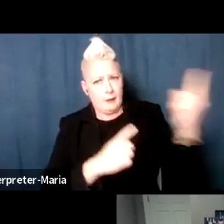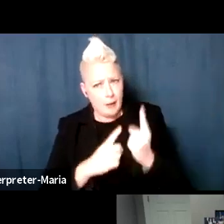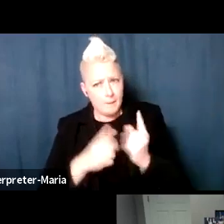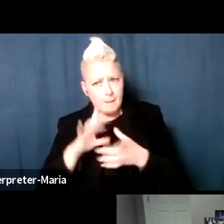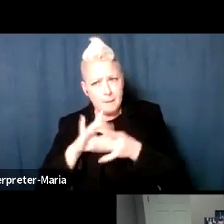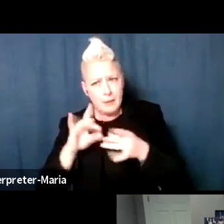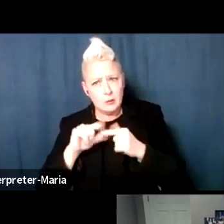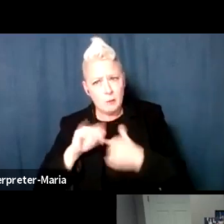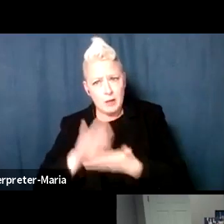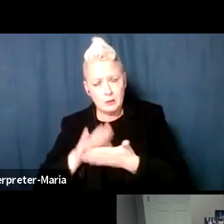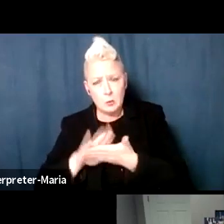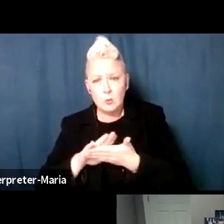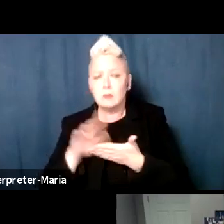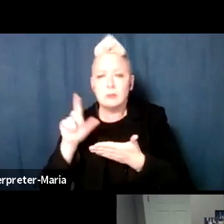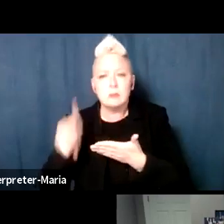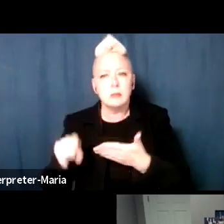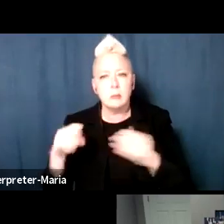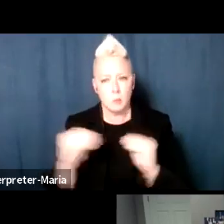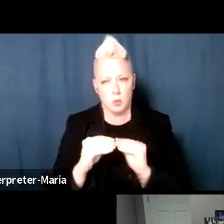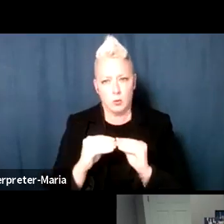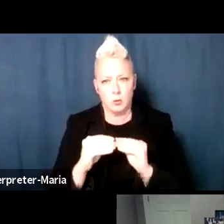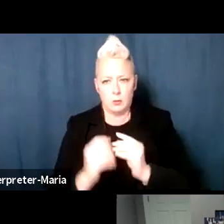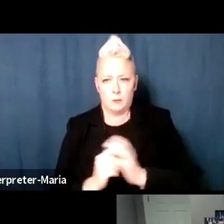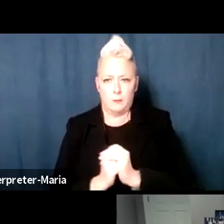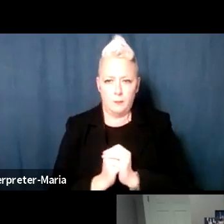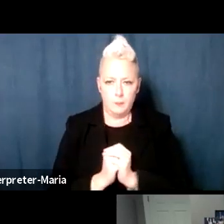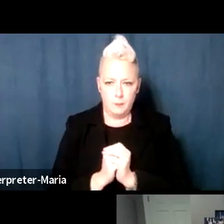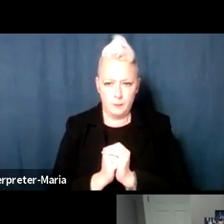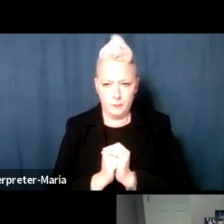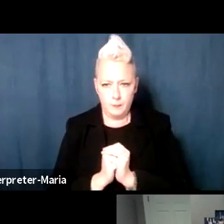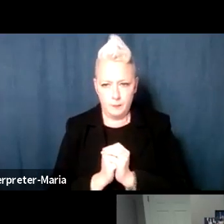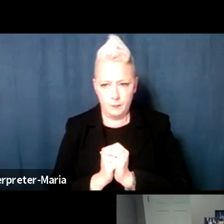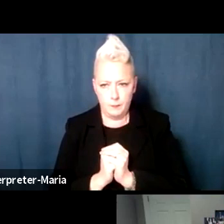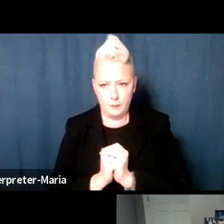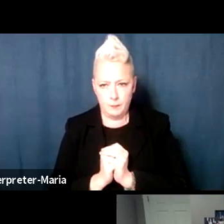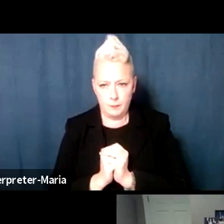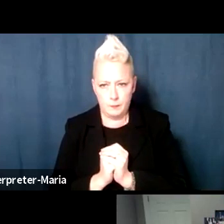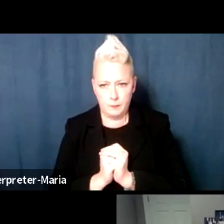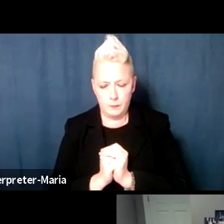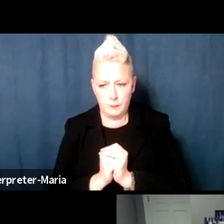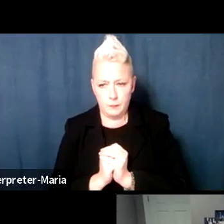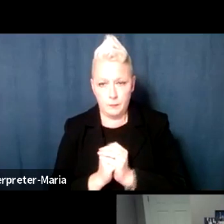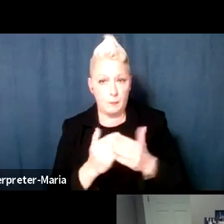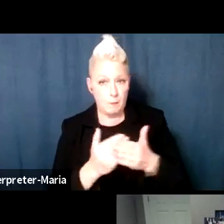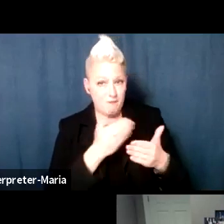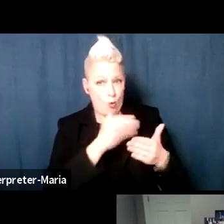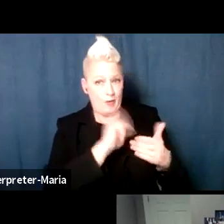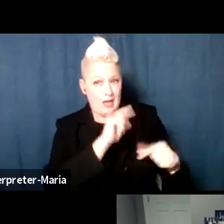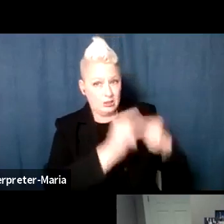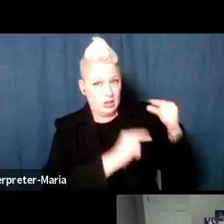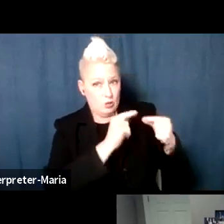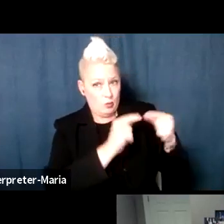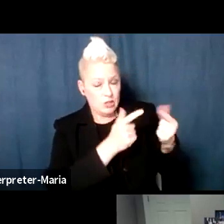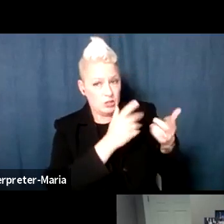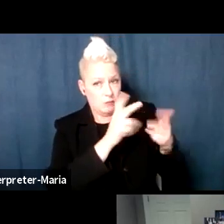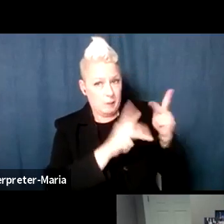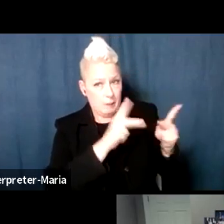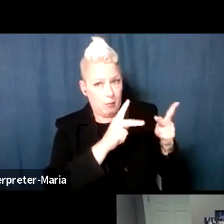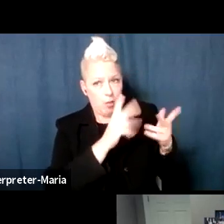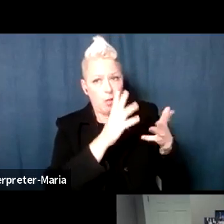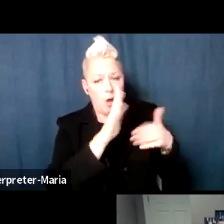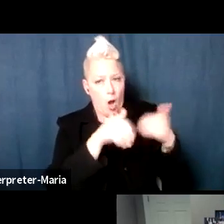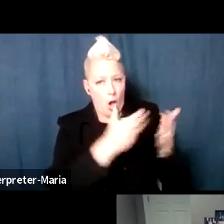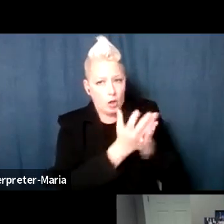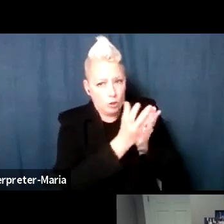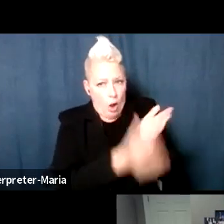to do more of that. So before a generation leaves us and dies out, we must